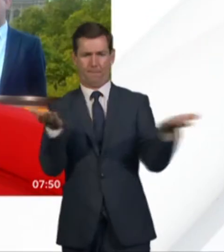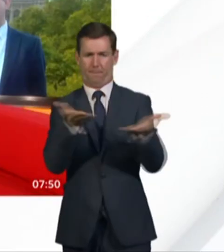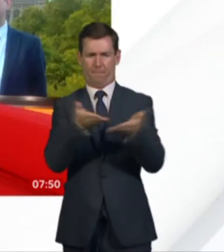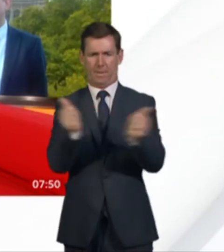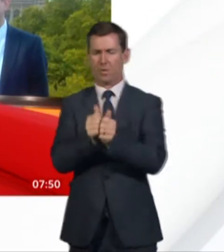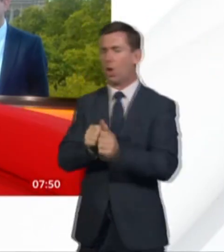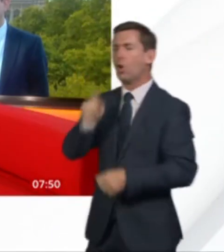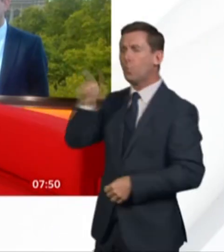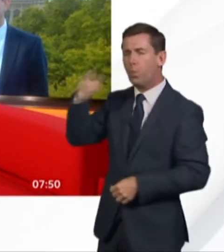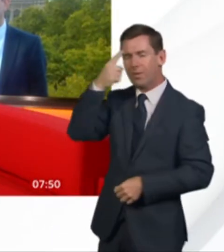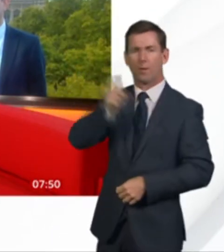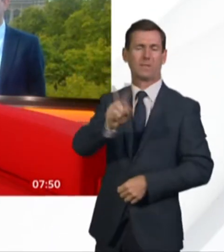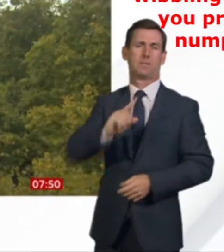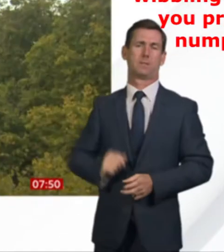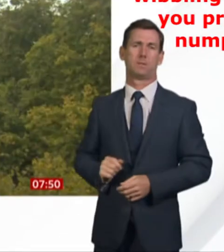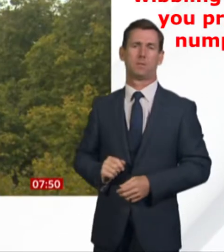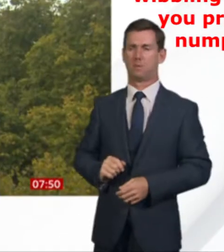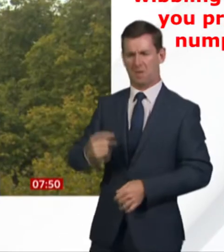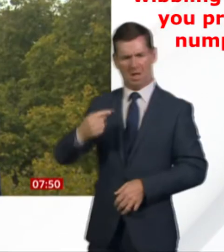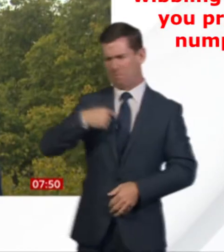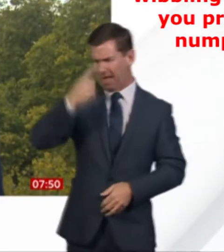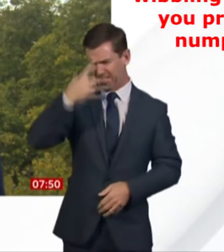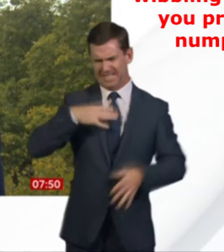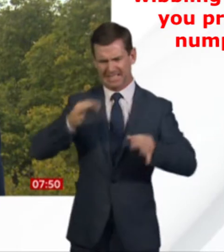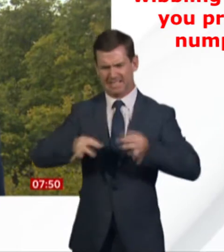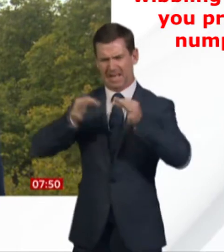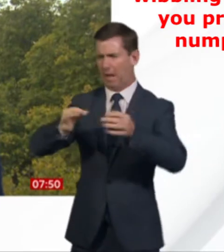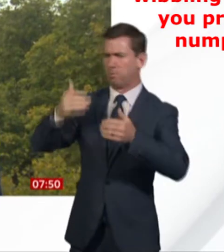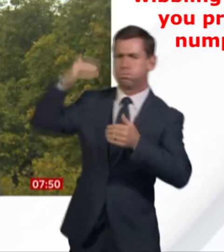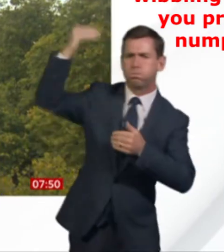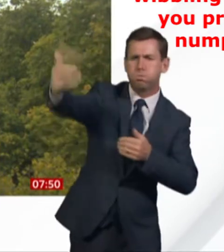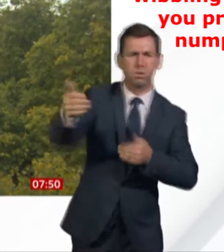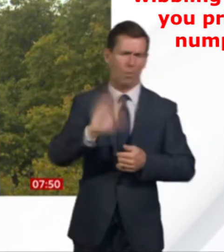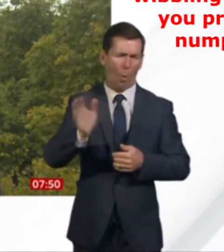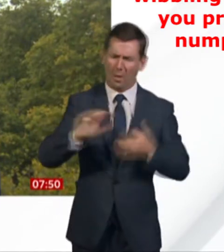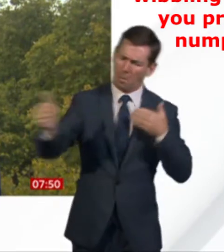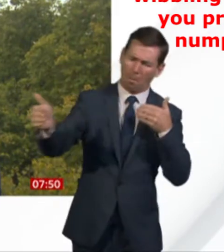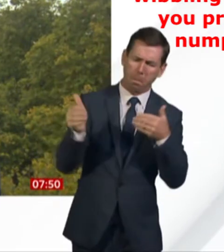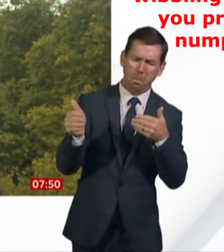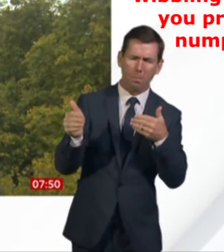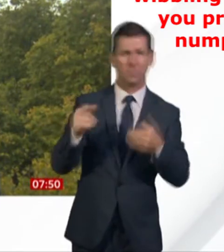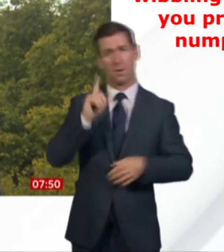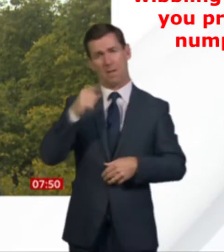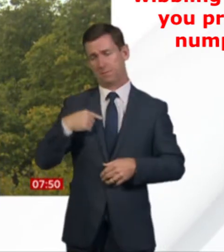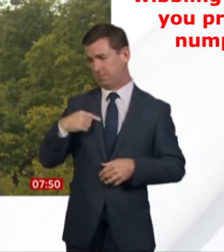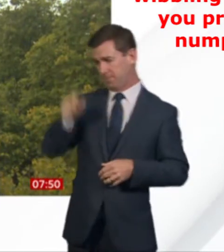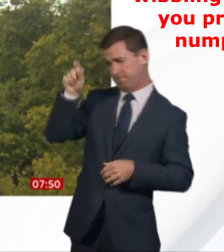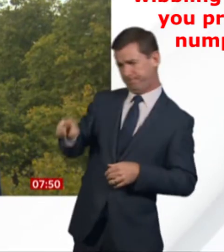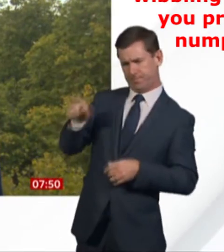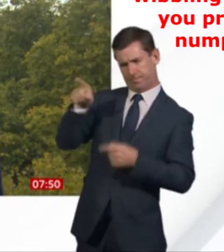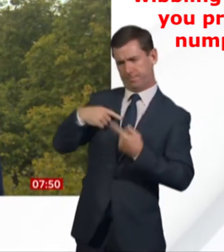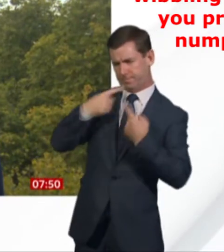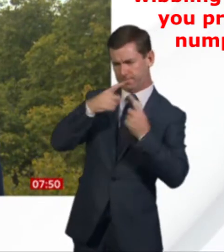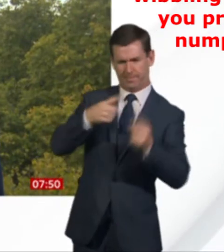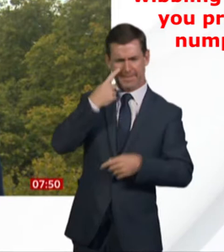the usual way. I think the delay doesn't need to be for a long length of time, the delay. But what I would say is this. One of my colleagues, Kyle Turner, made this point yesterday, one of the